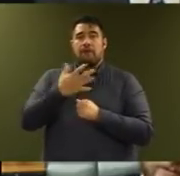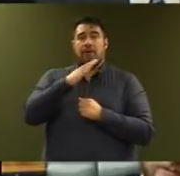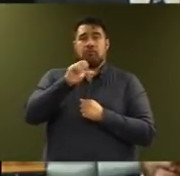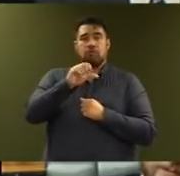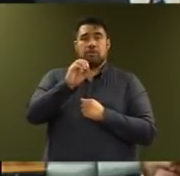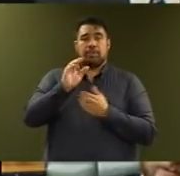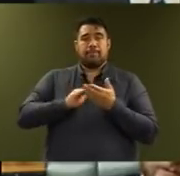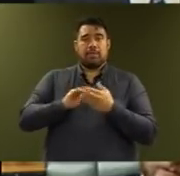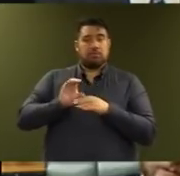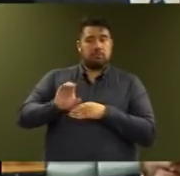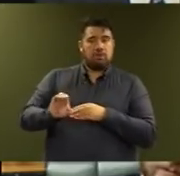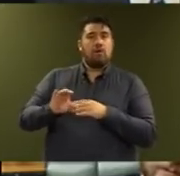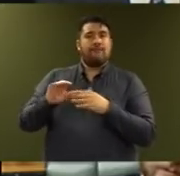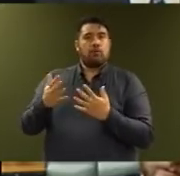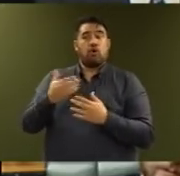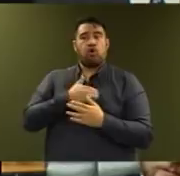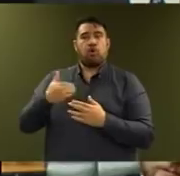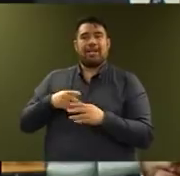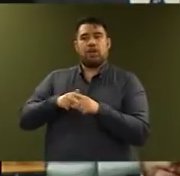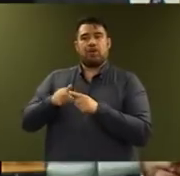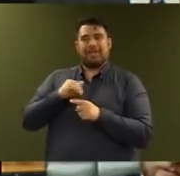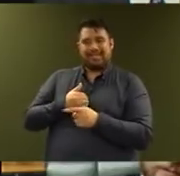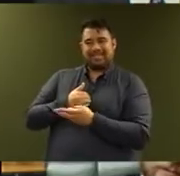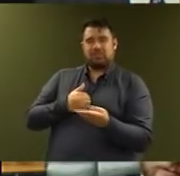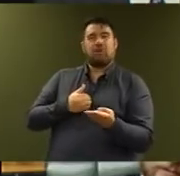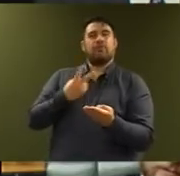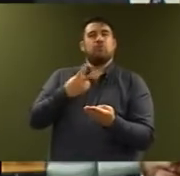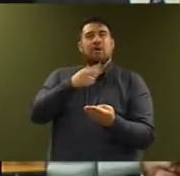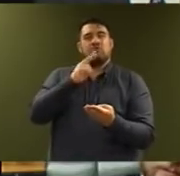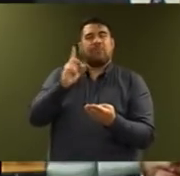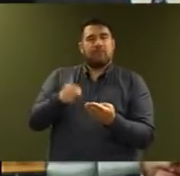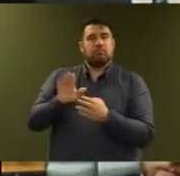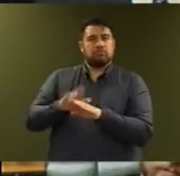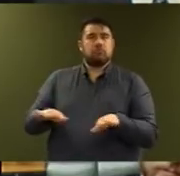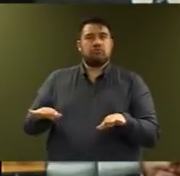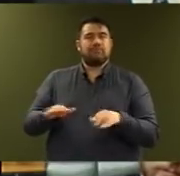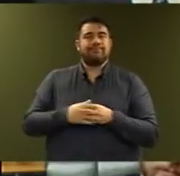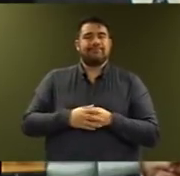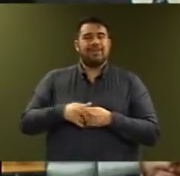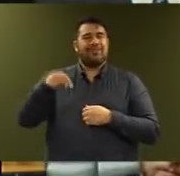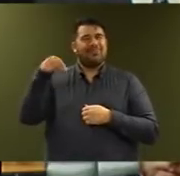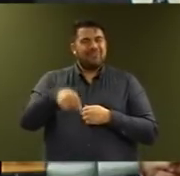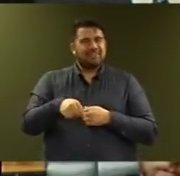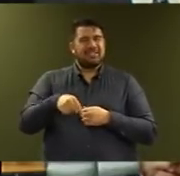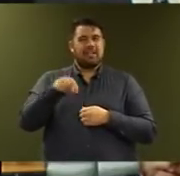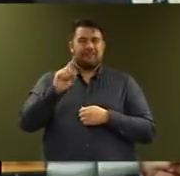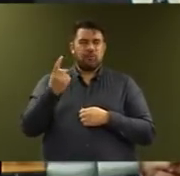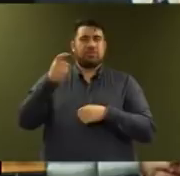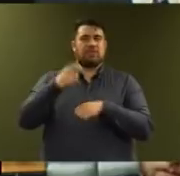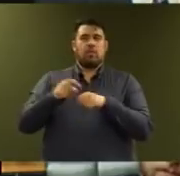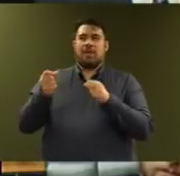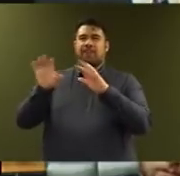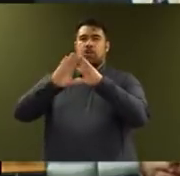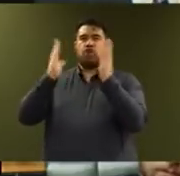to better support the early learning needs of 200,000 children. This will be the first universal adjustment